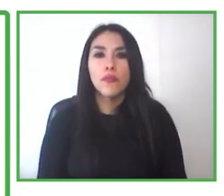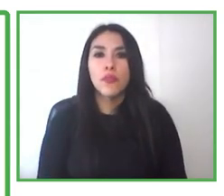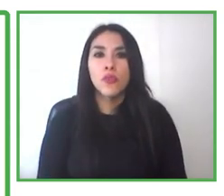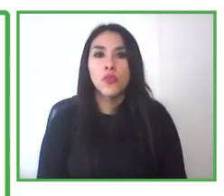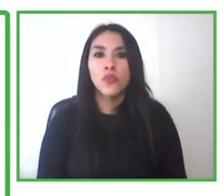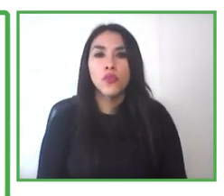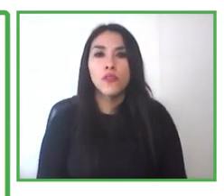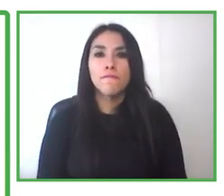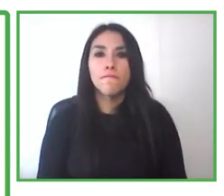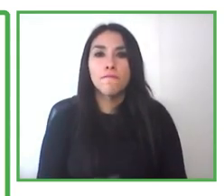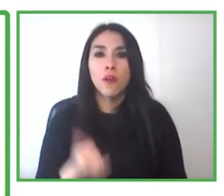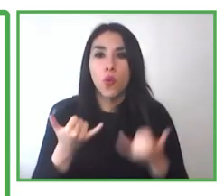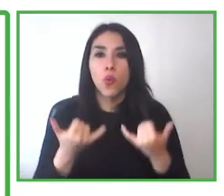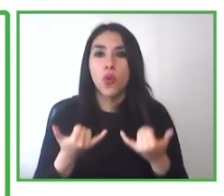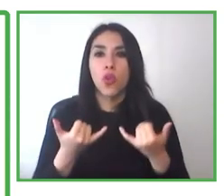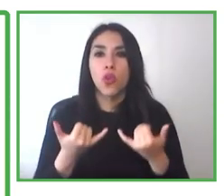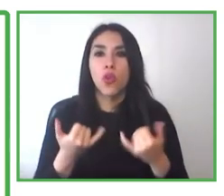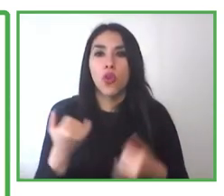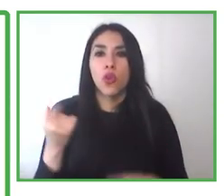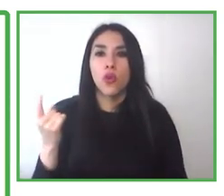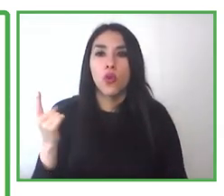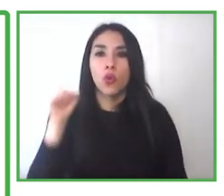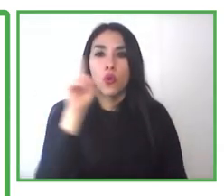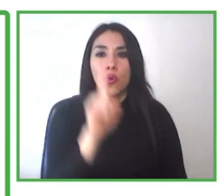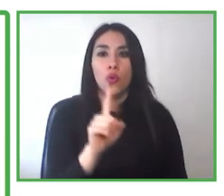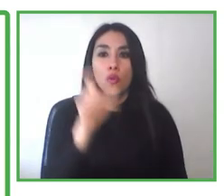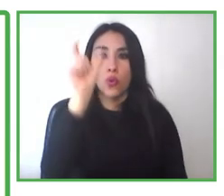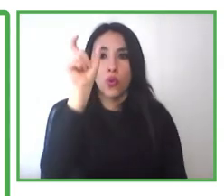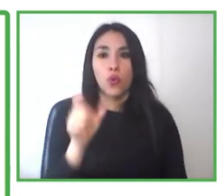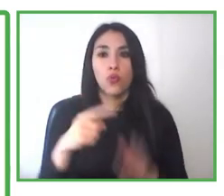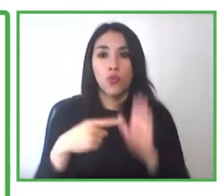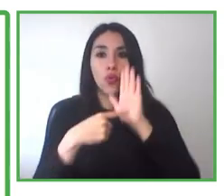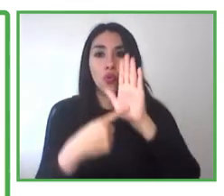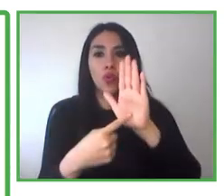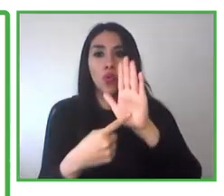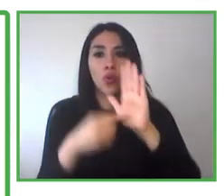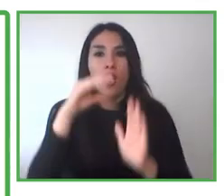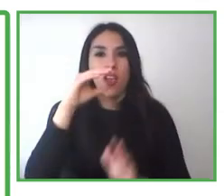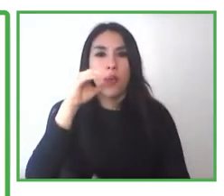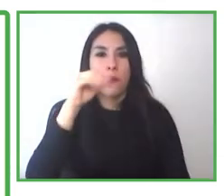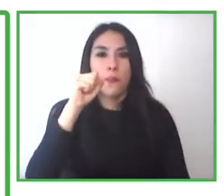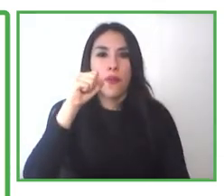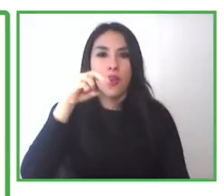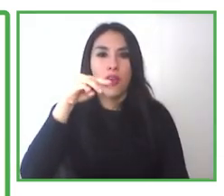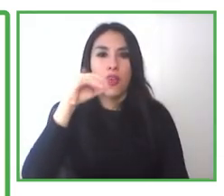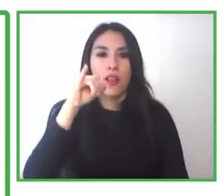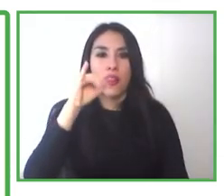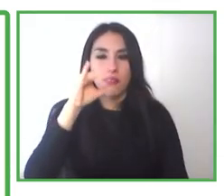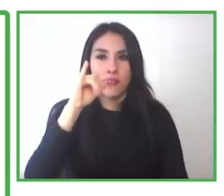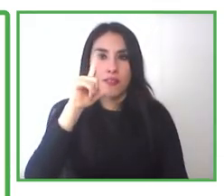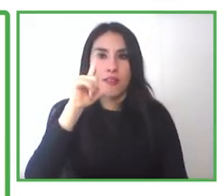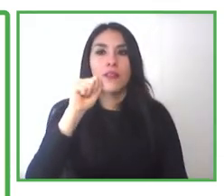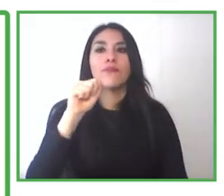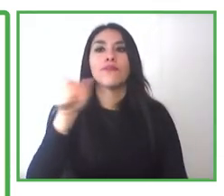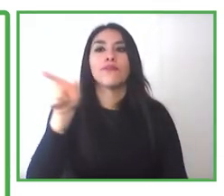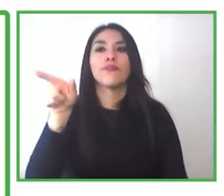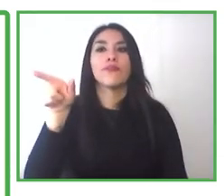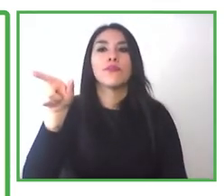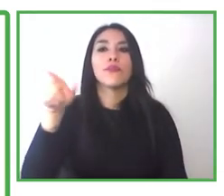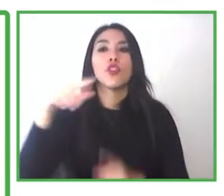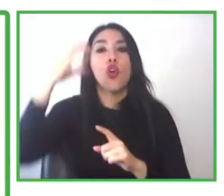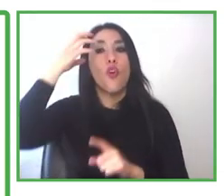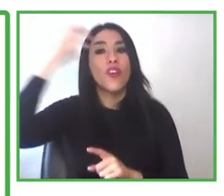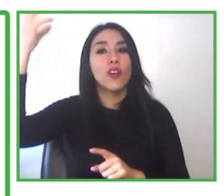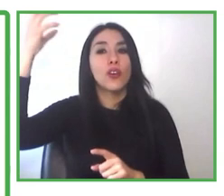Now, I would like to give the floor to Kanerva Madel. She's from the municipality of Helsinki. She's a working